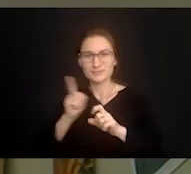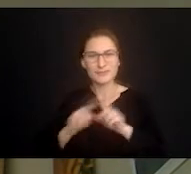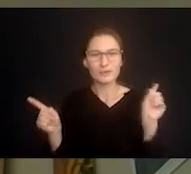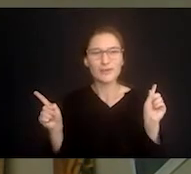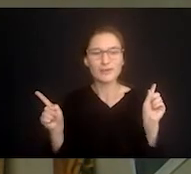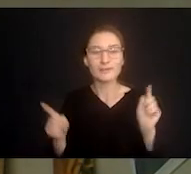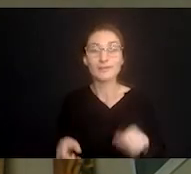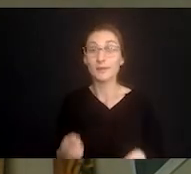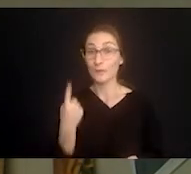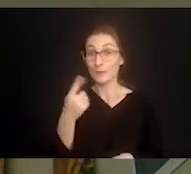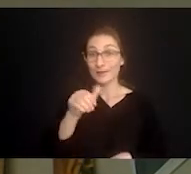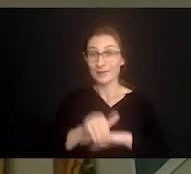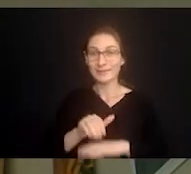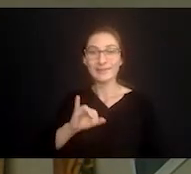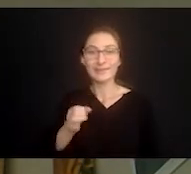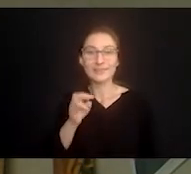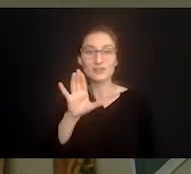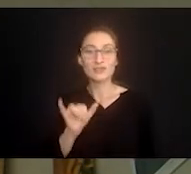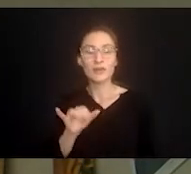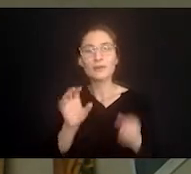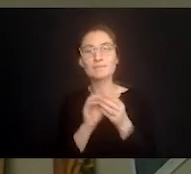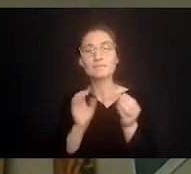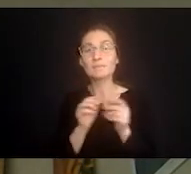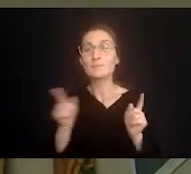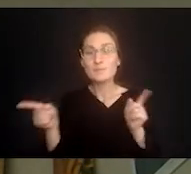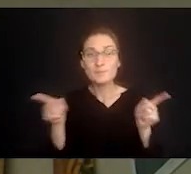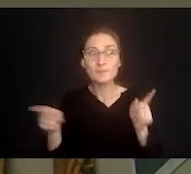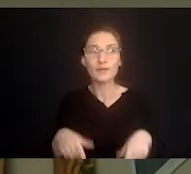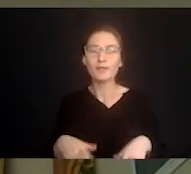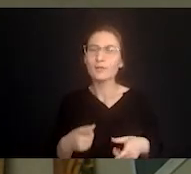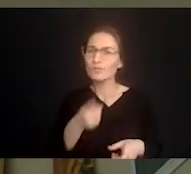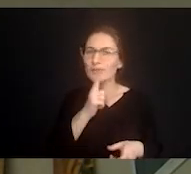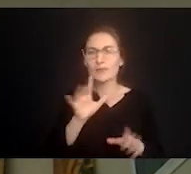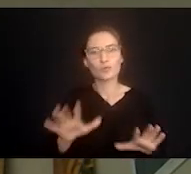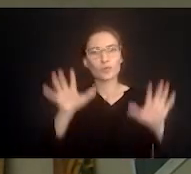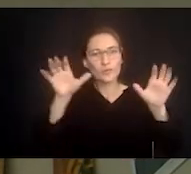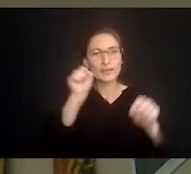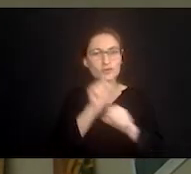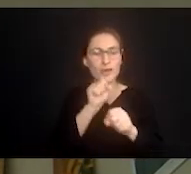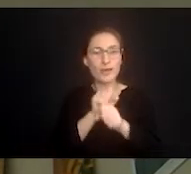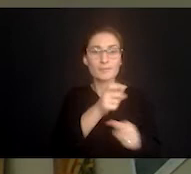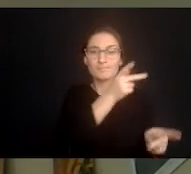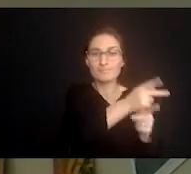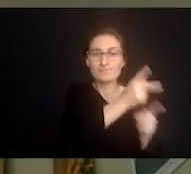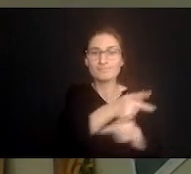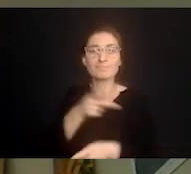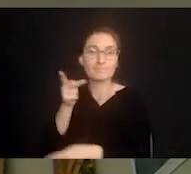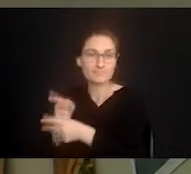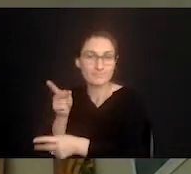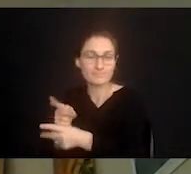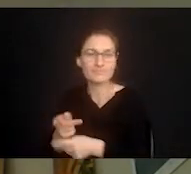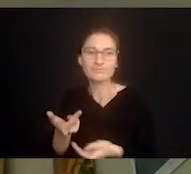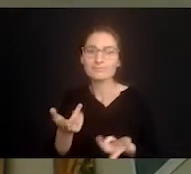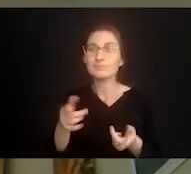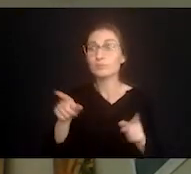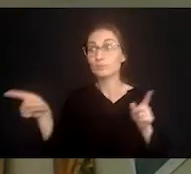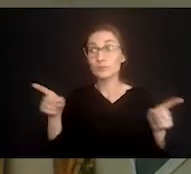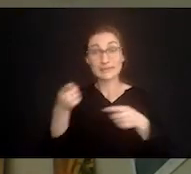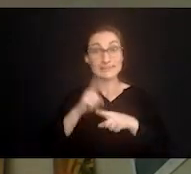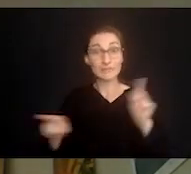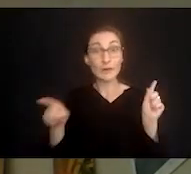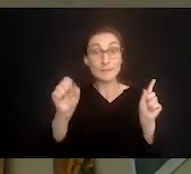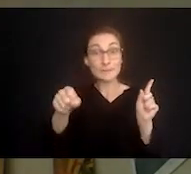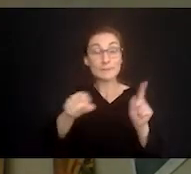and one night jerry told me you know you and jenny are both doing a really good job taking care of your dad but you each do it differently